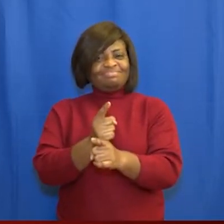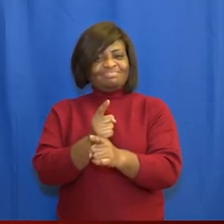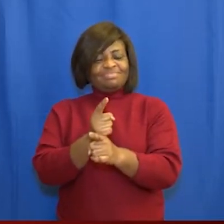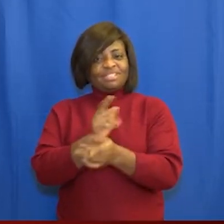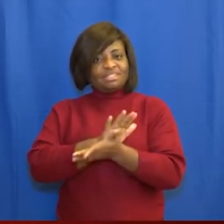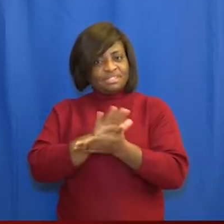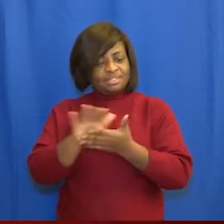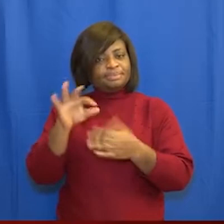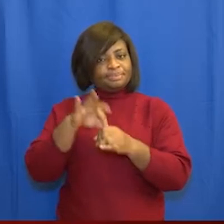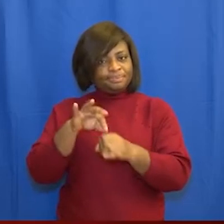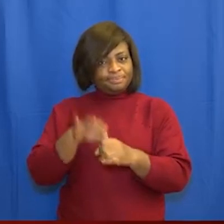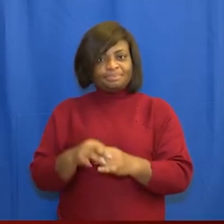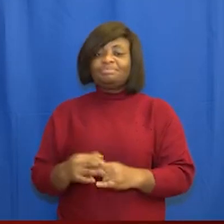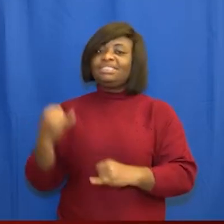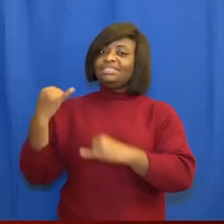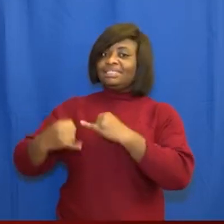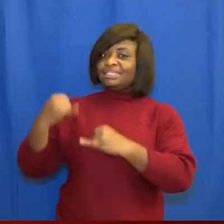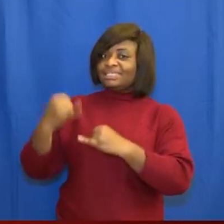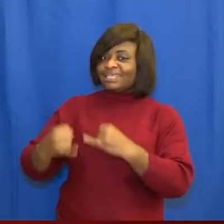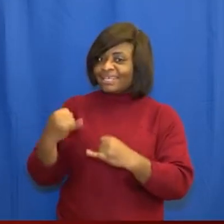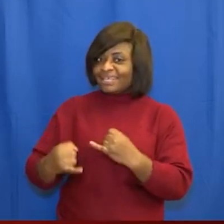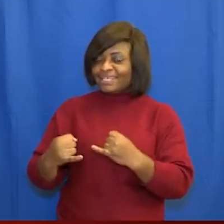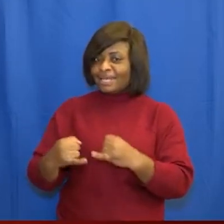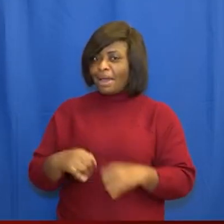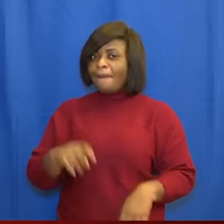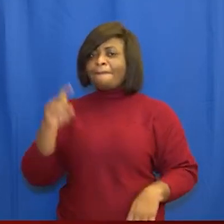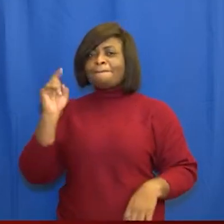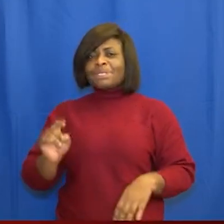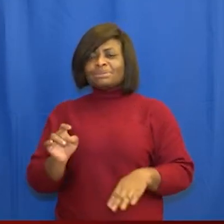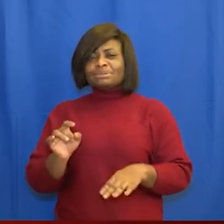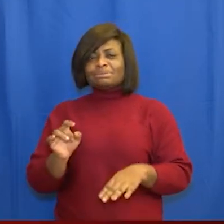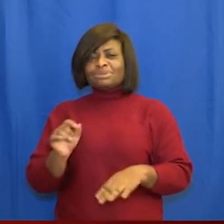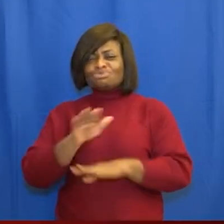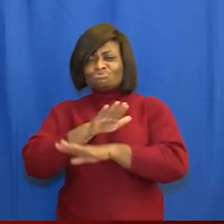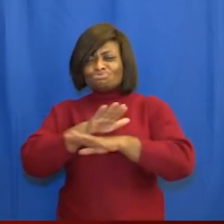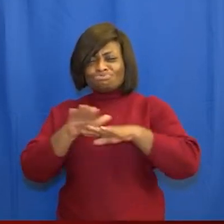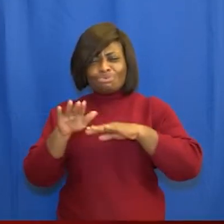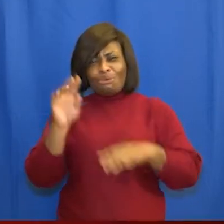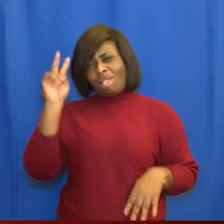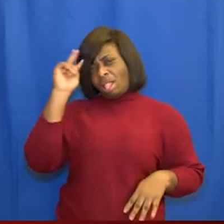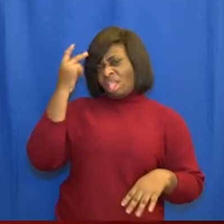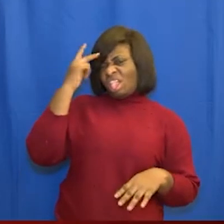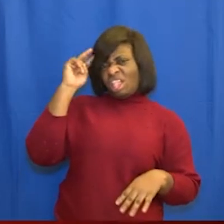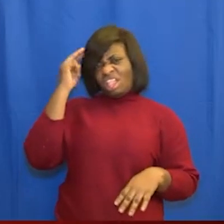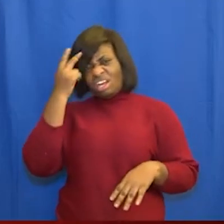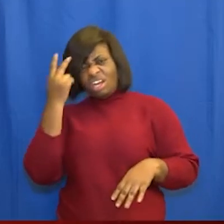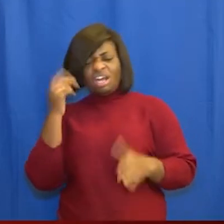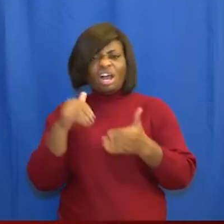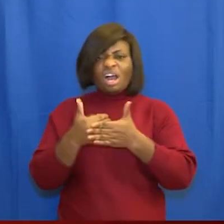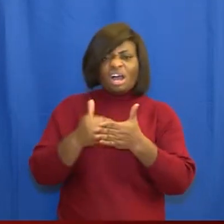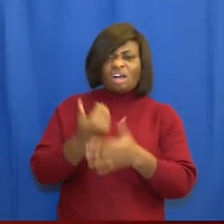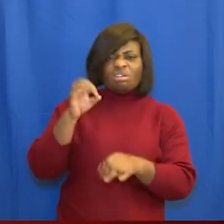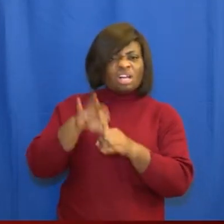at the end of the day there should be no lingering question about the legitimacy of the